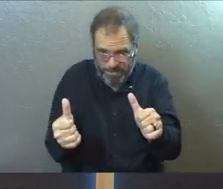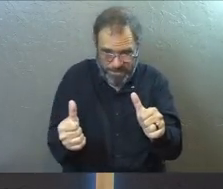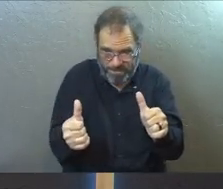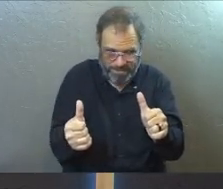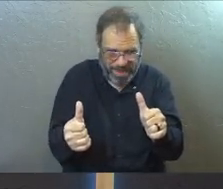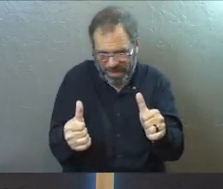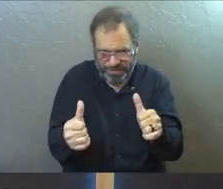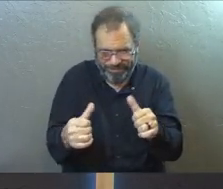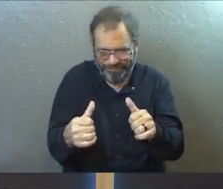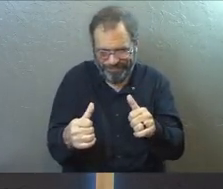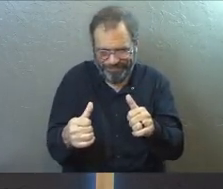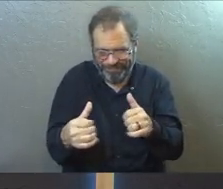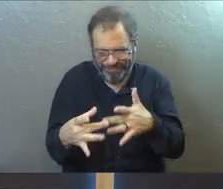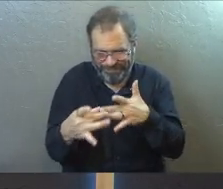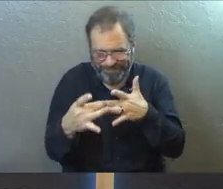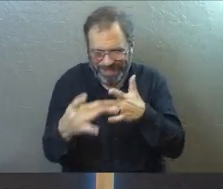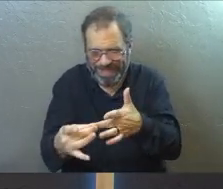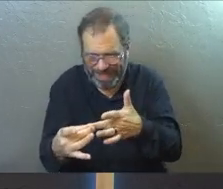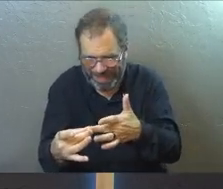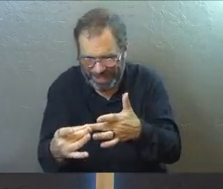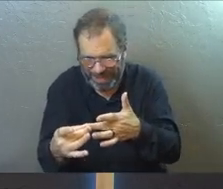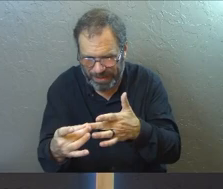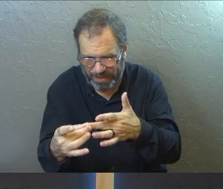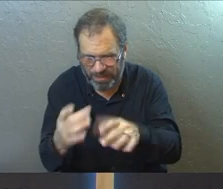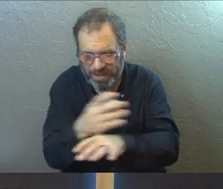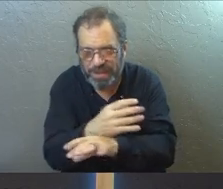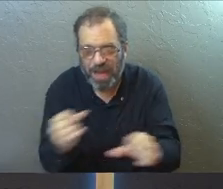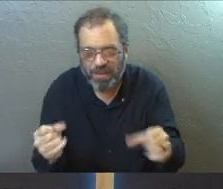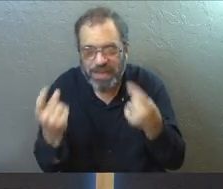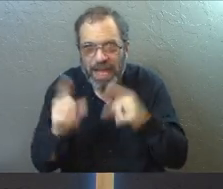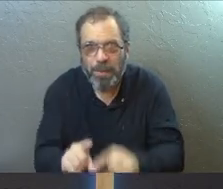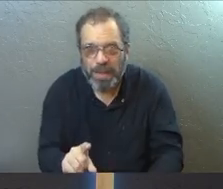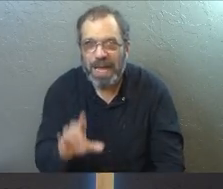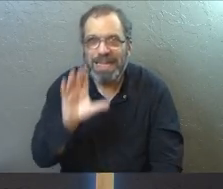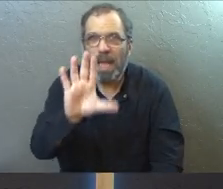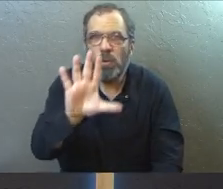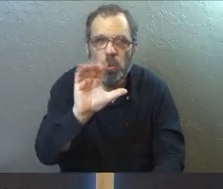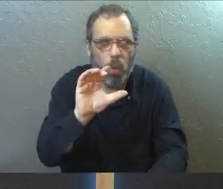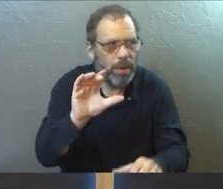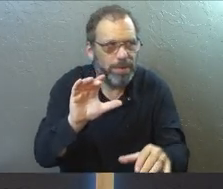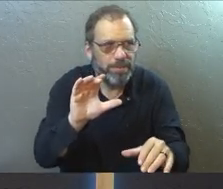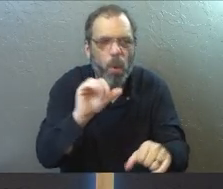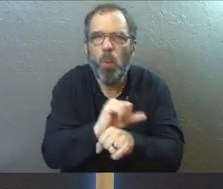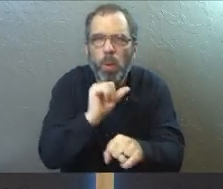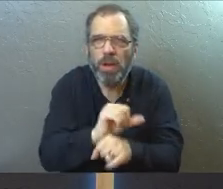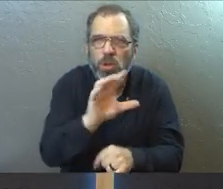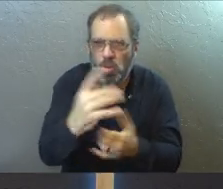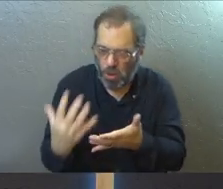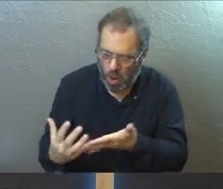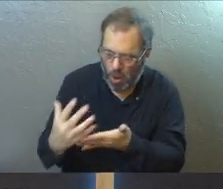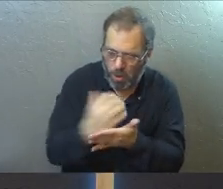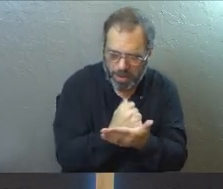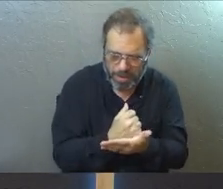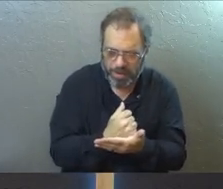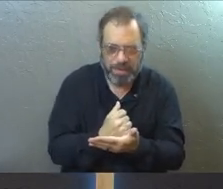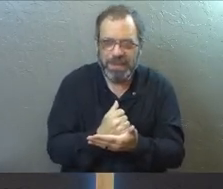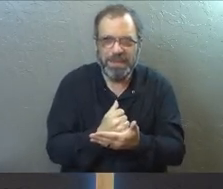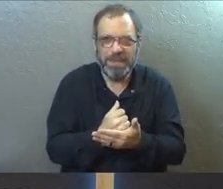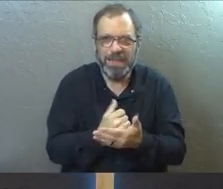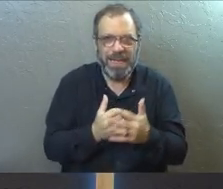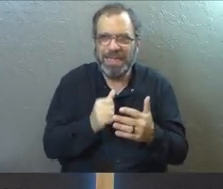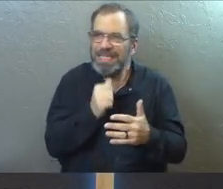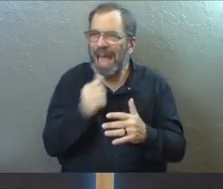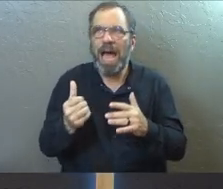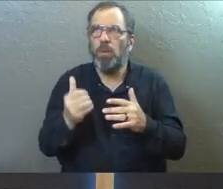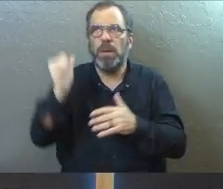lend itself to help your salvation take place. That would be your worth. That would be you earning. Not everything was